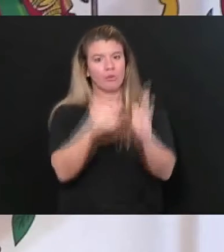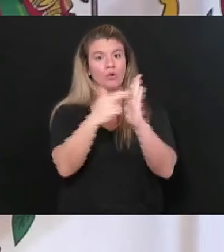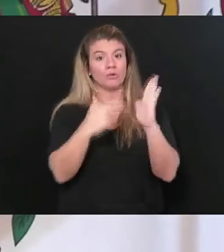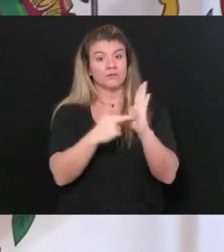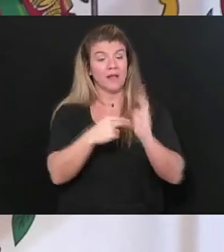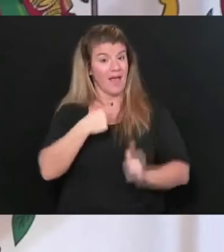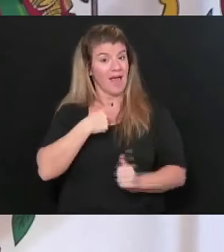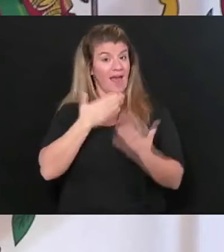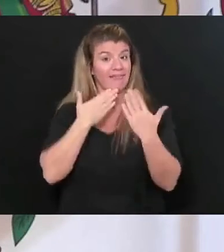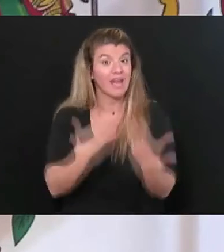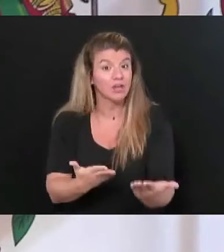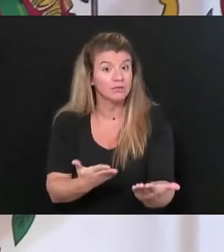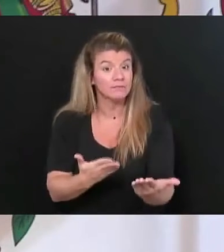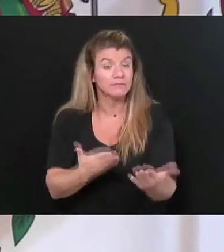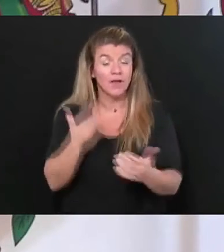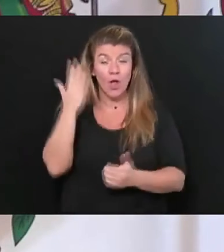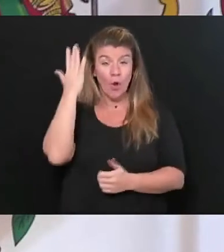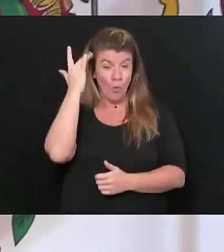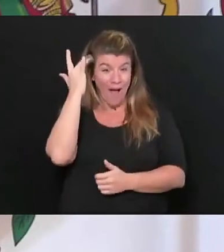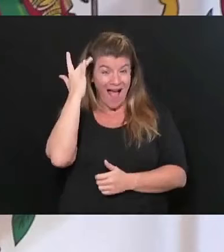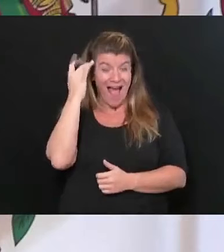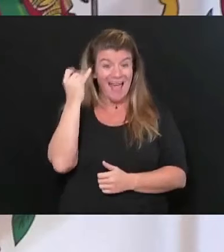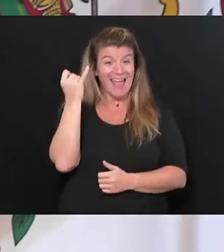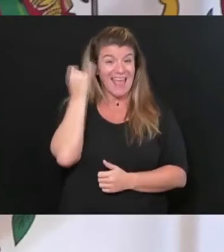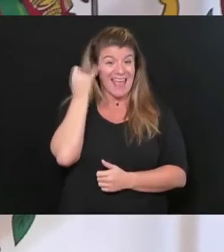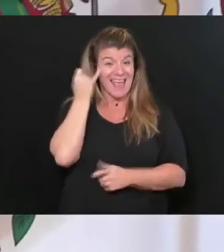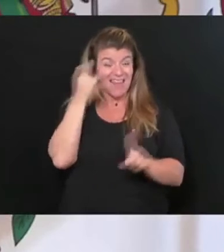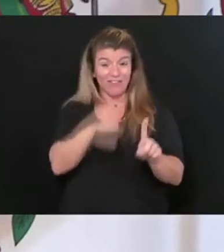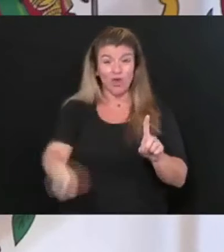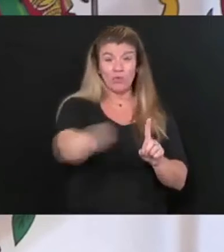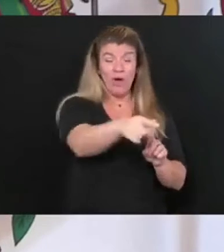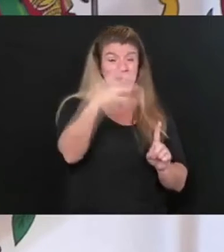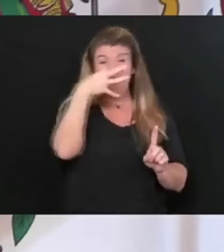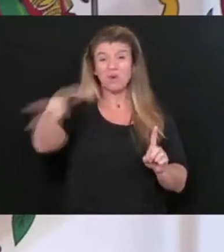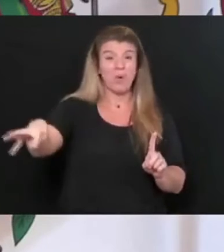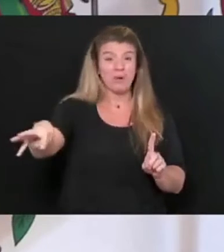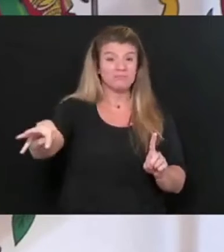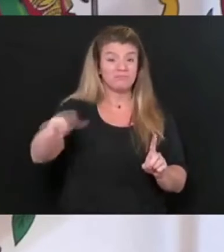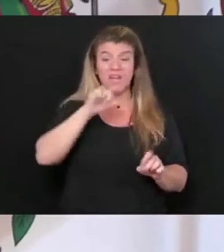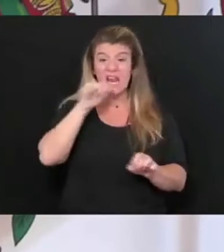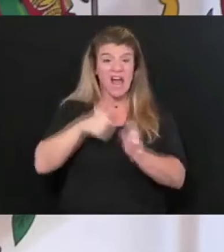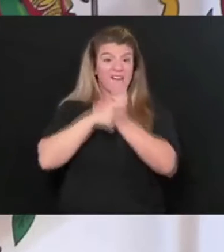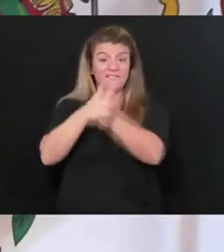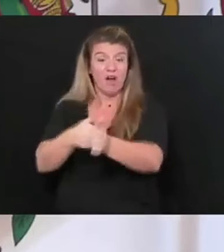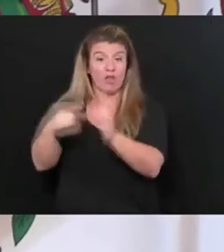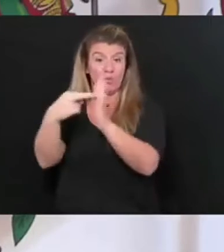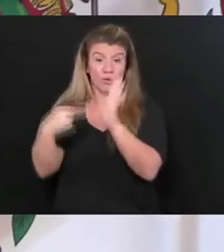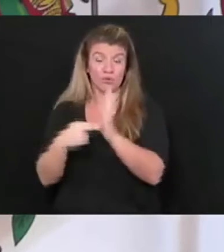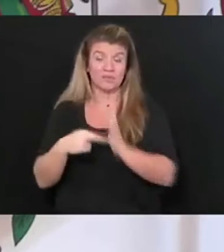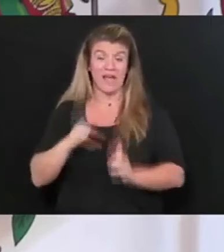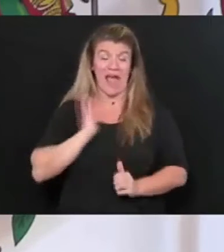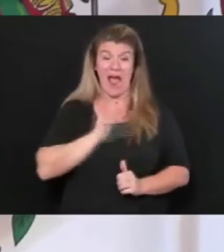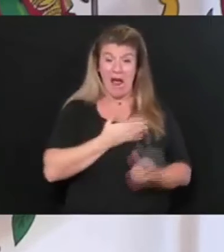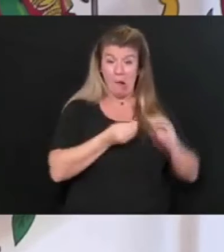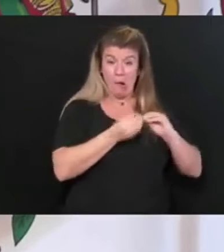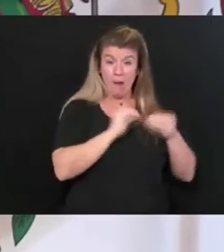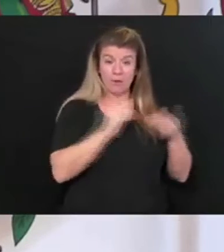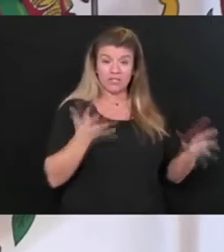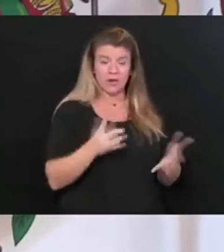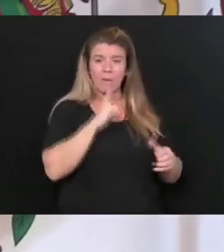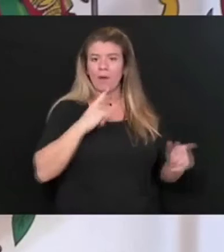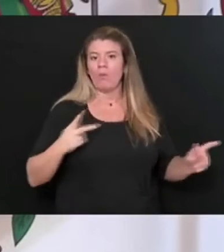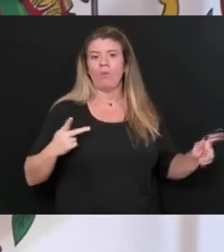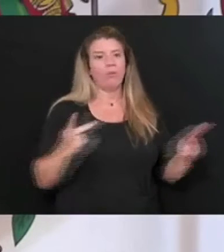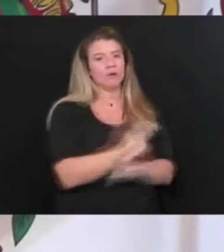if they hadn't have listened, I know just how bad that our numbers would be. You know, West Virginia